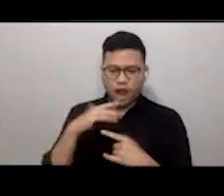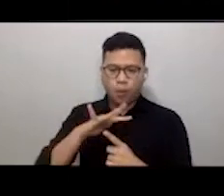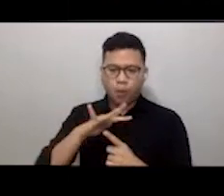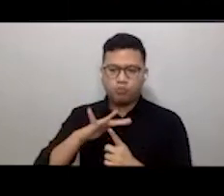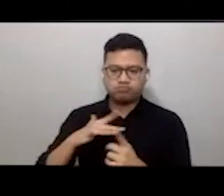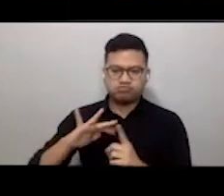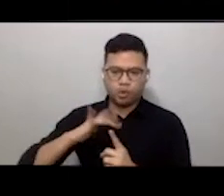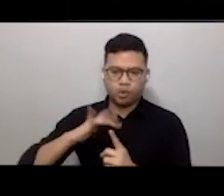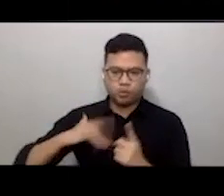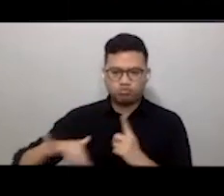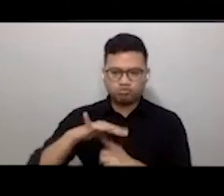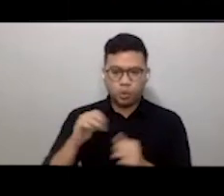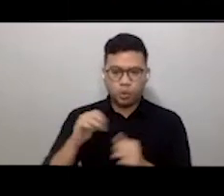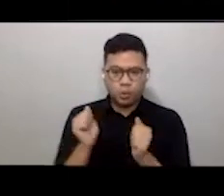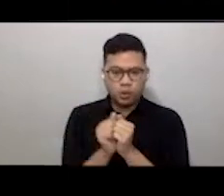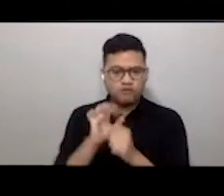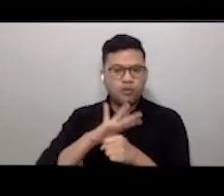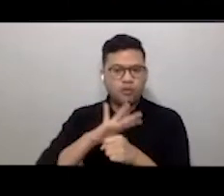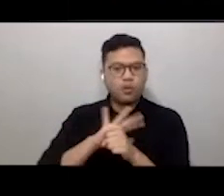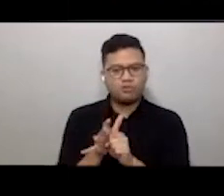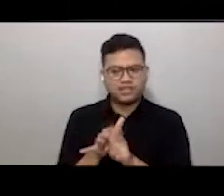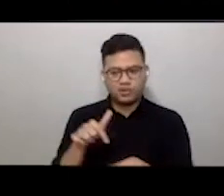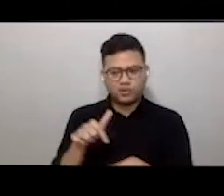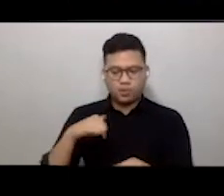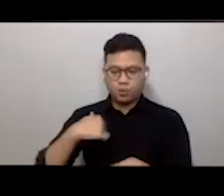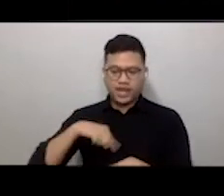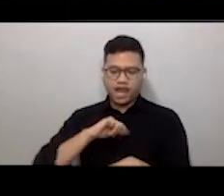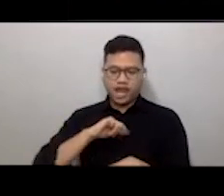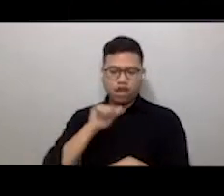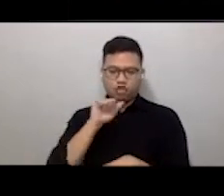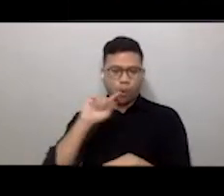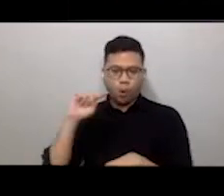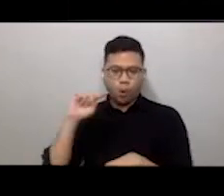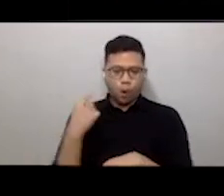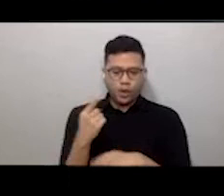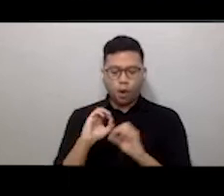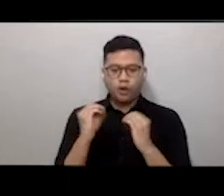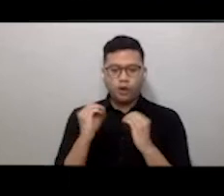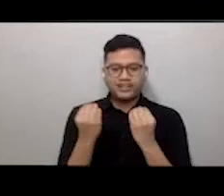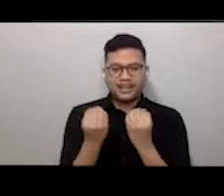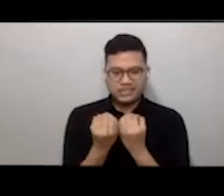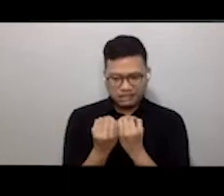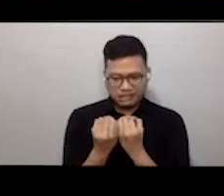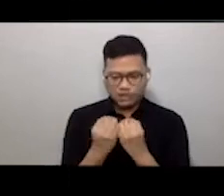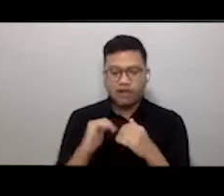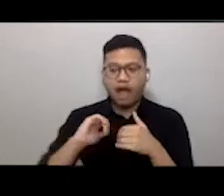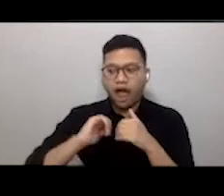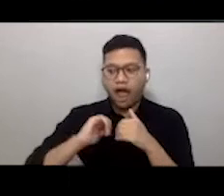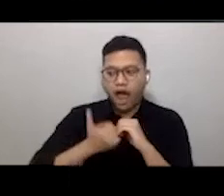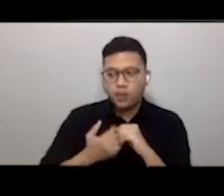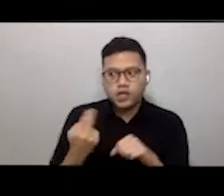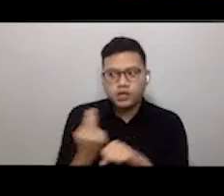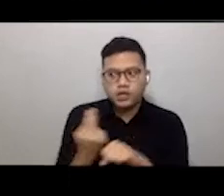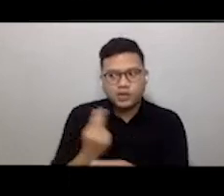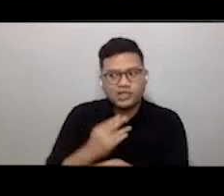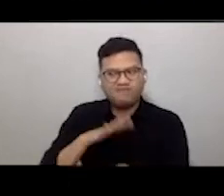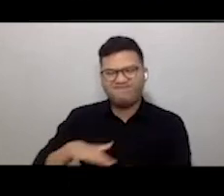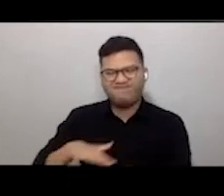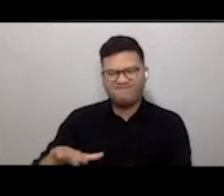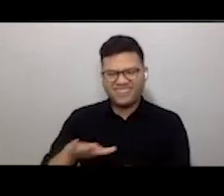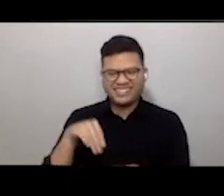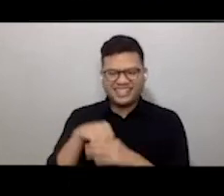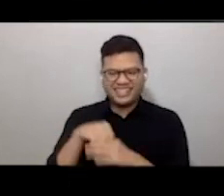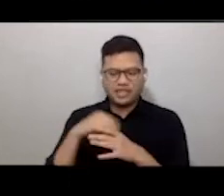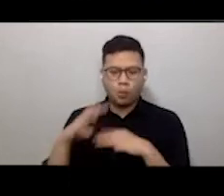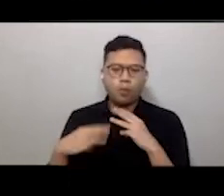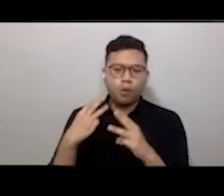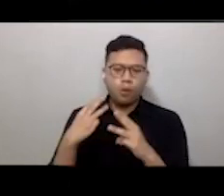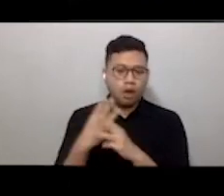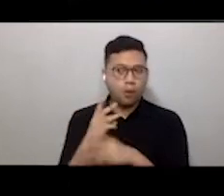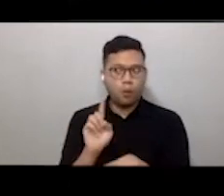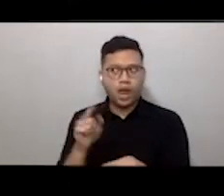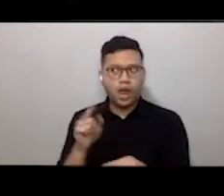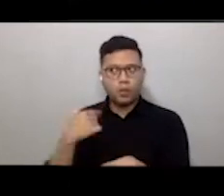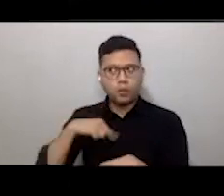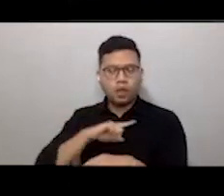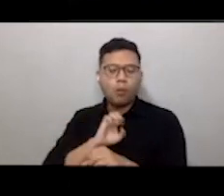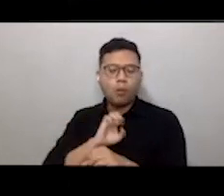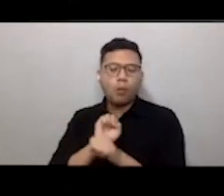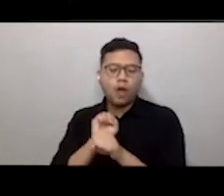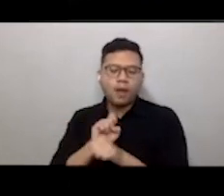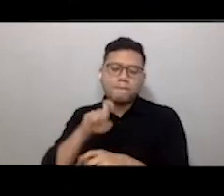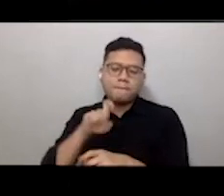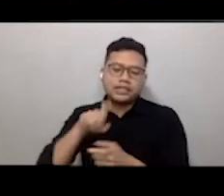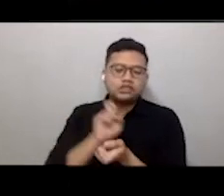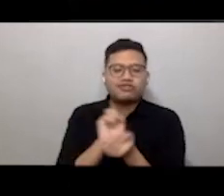organisation to be thinking about how exactly we're going to use this space that we own in this world where the way we work has